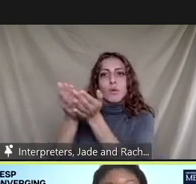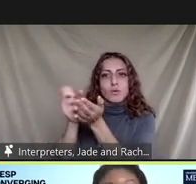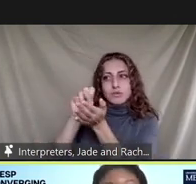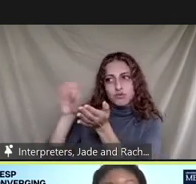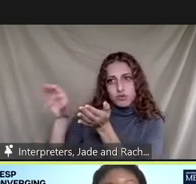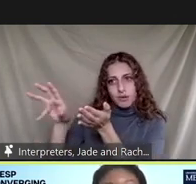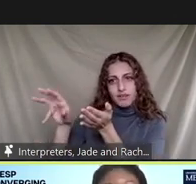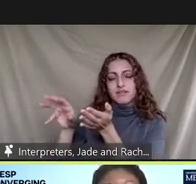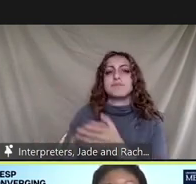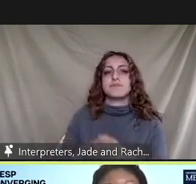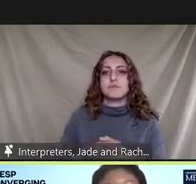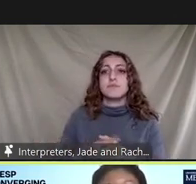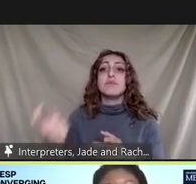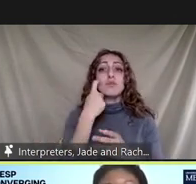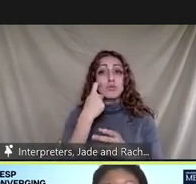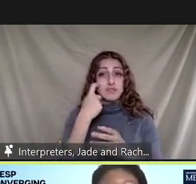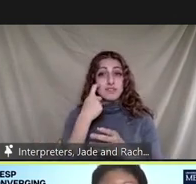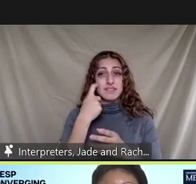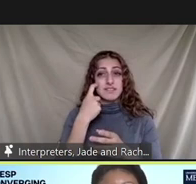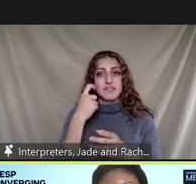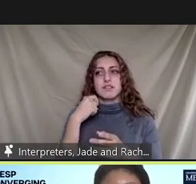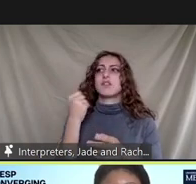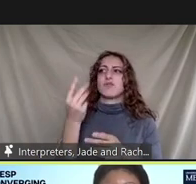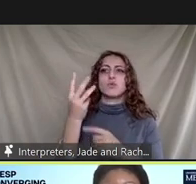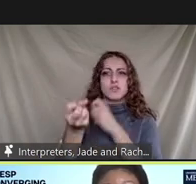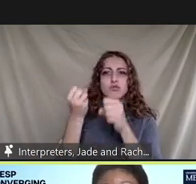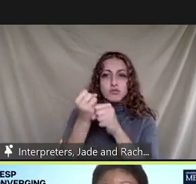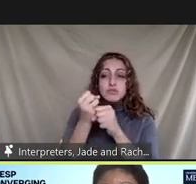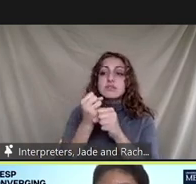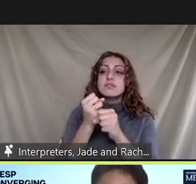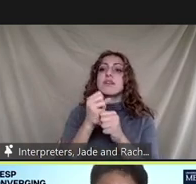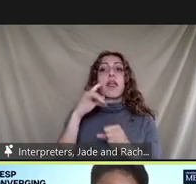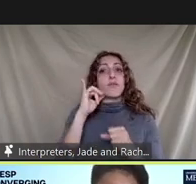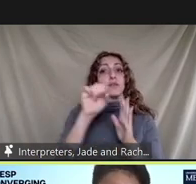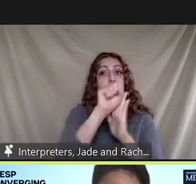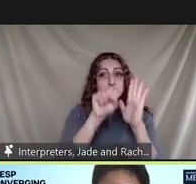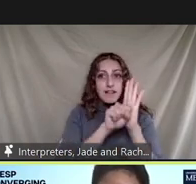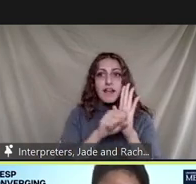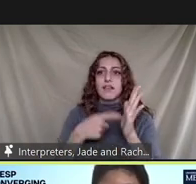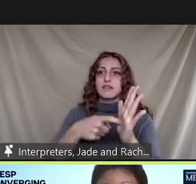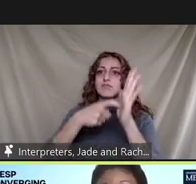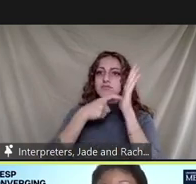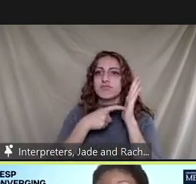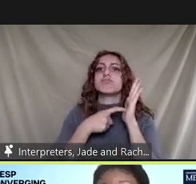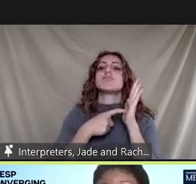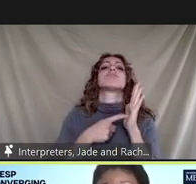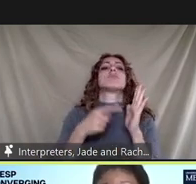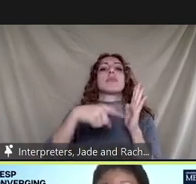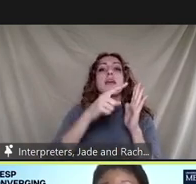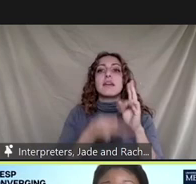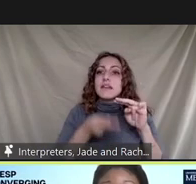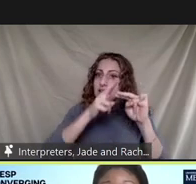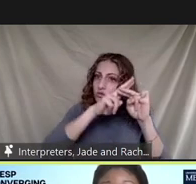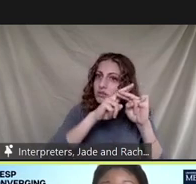so in recent years the state of california actually mandated that we increase the resources that should be invested